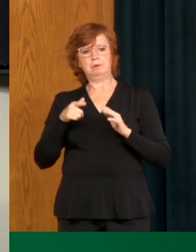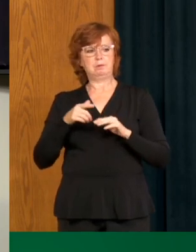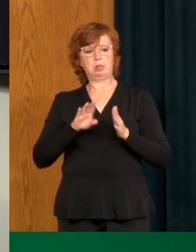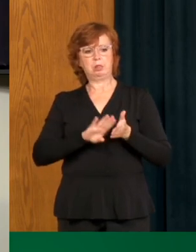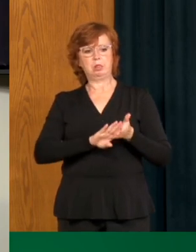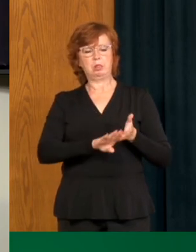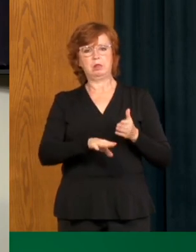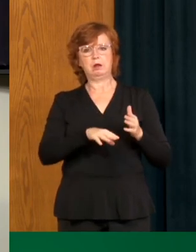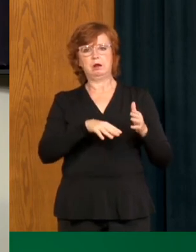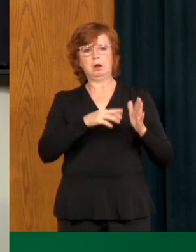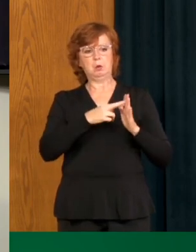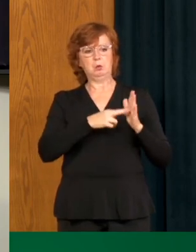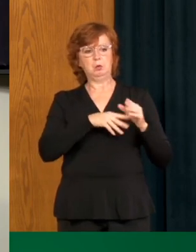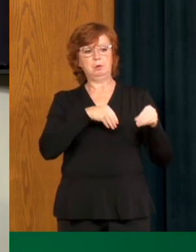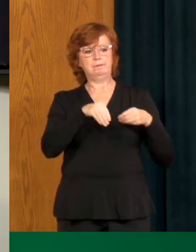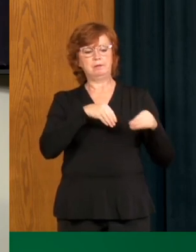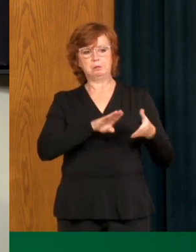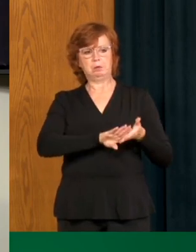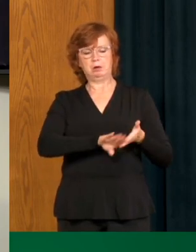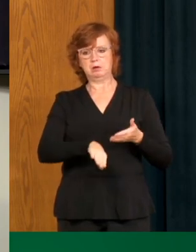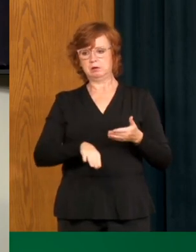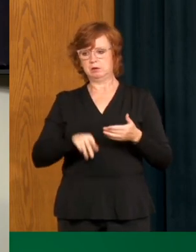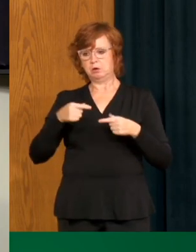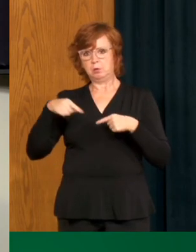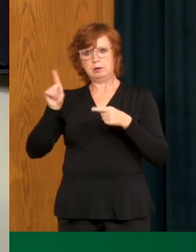interprovincial tournament.